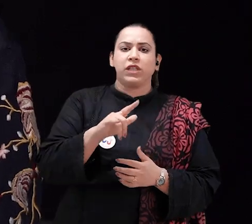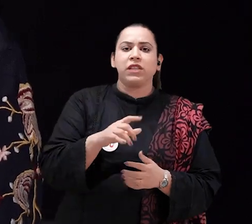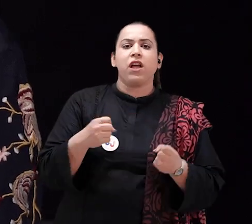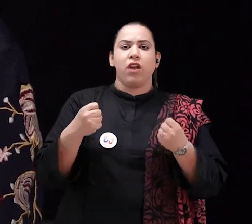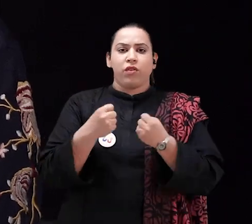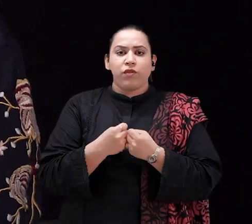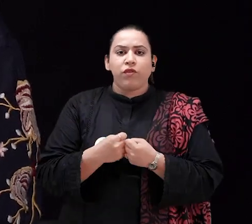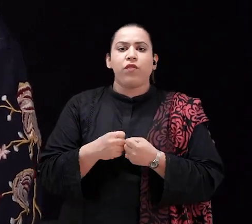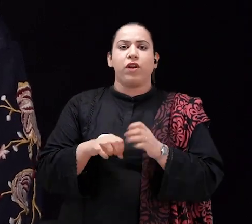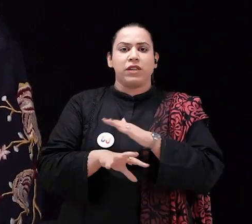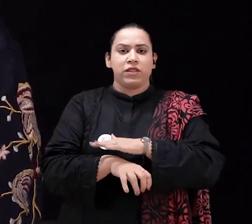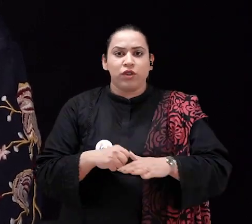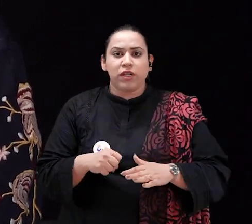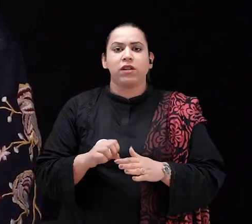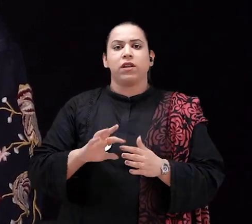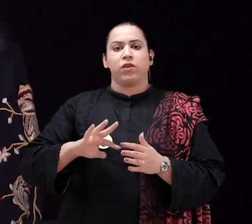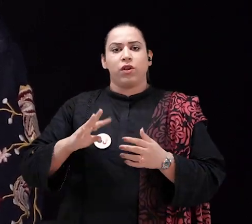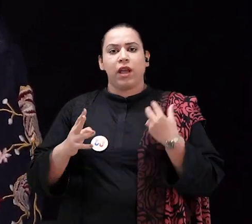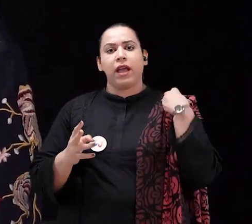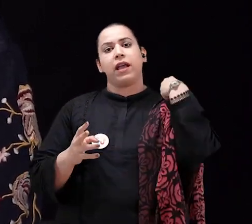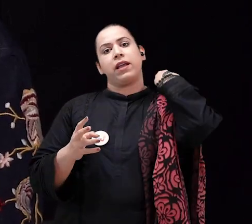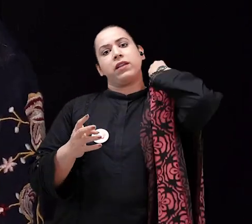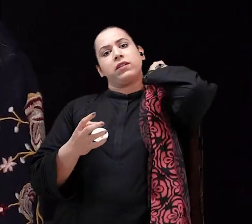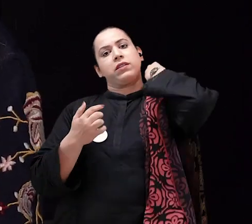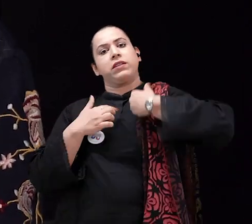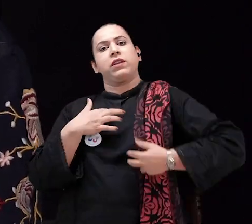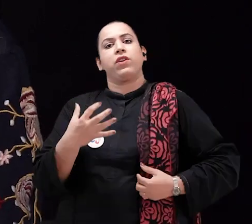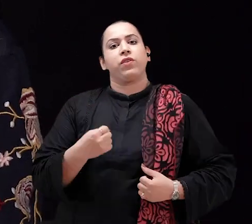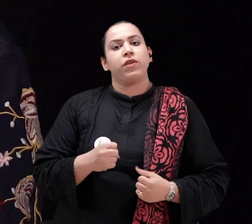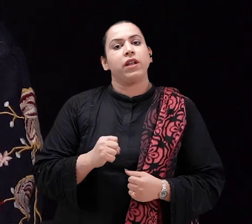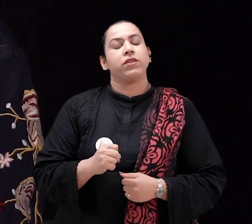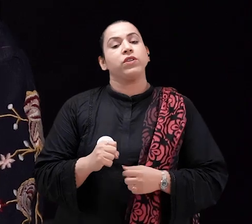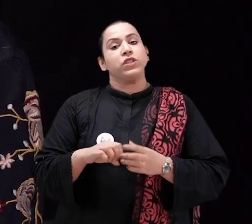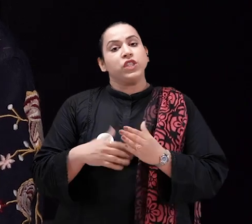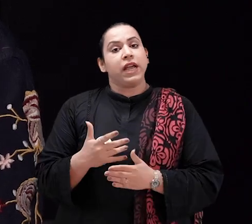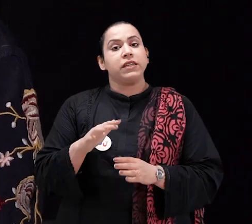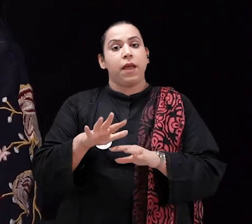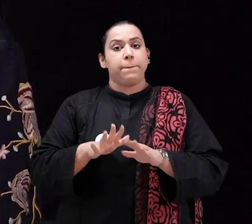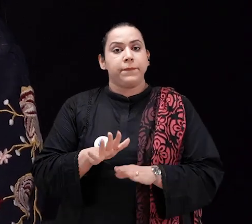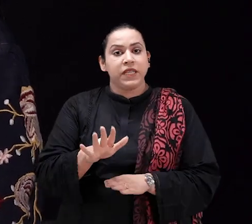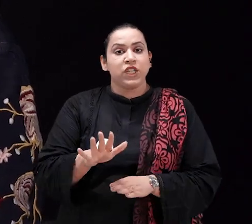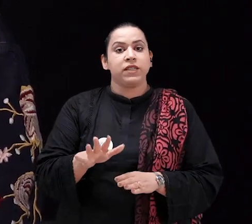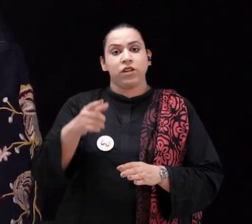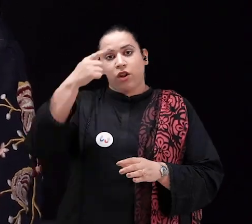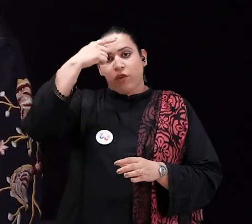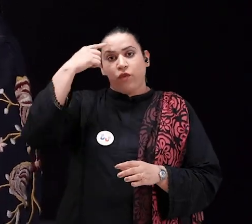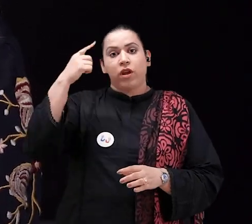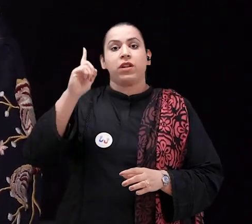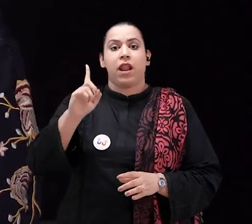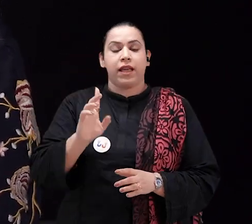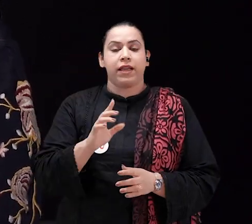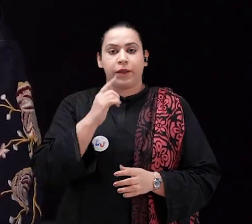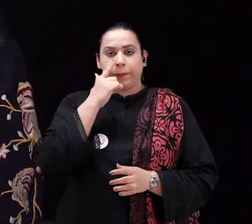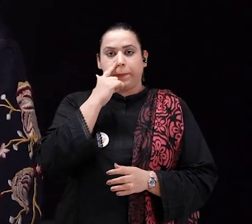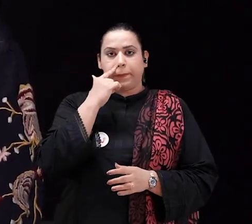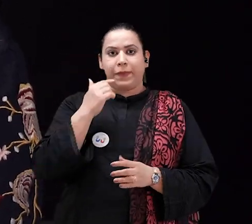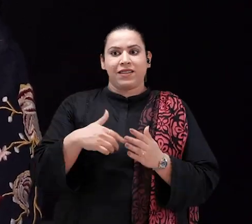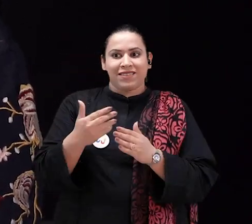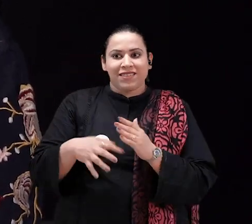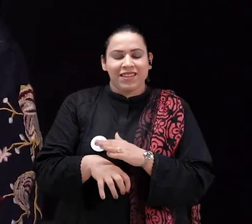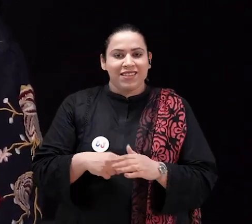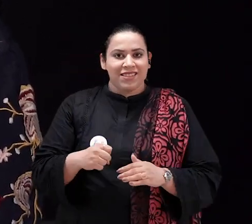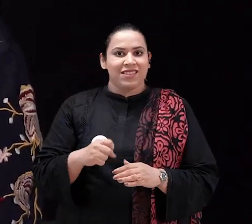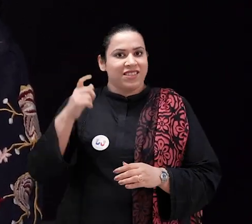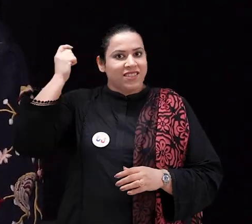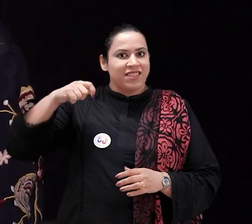it's our right. And even if we have to shout for it, fight for it, snatch it, we will. So this fresh